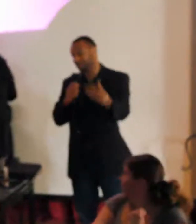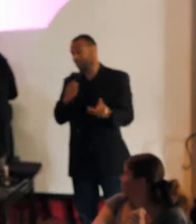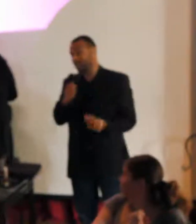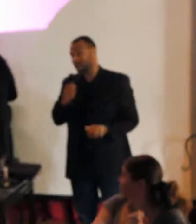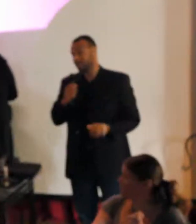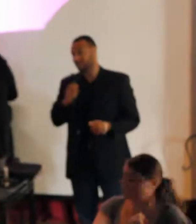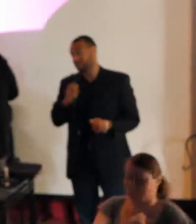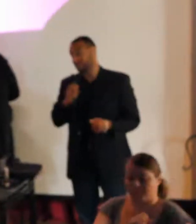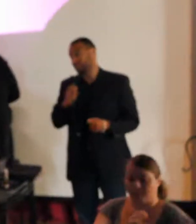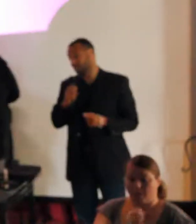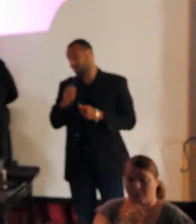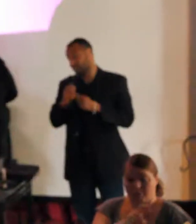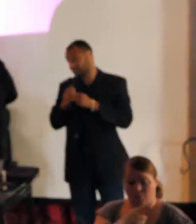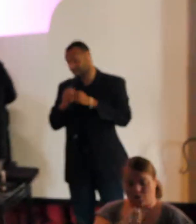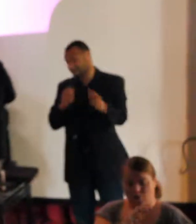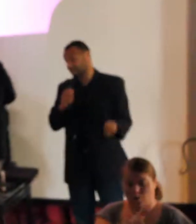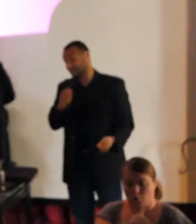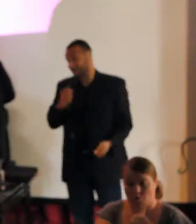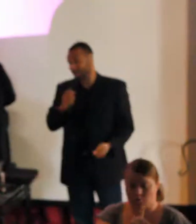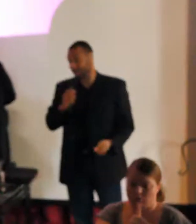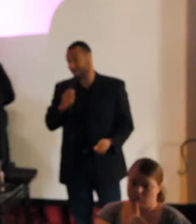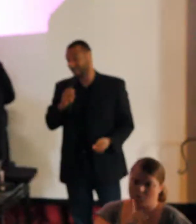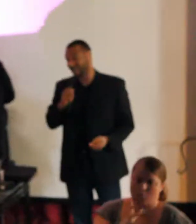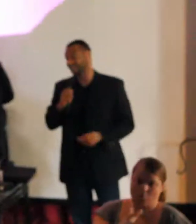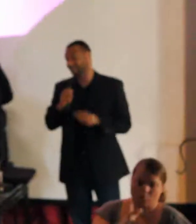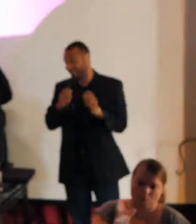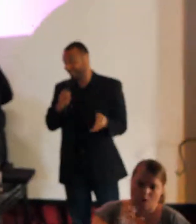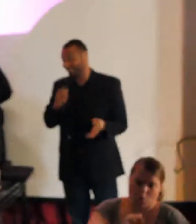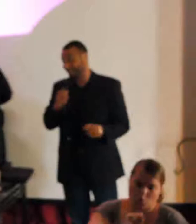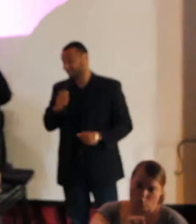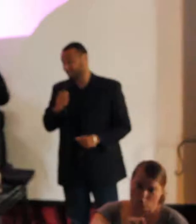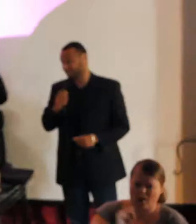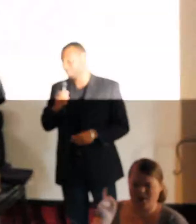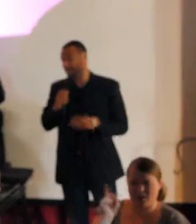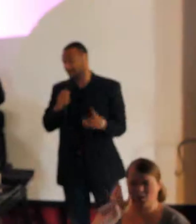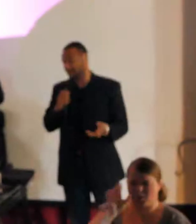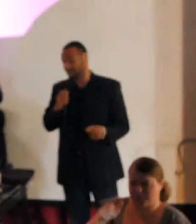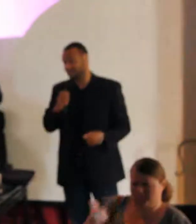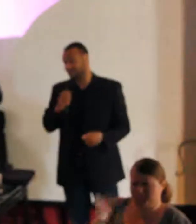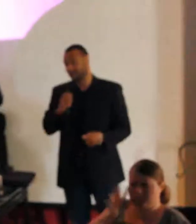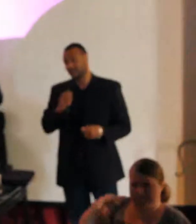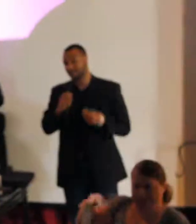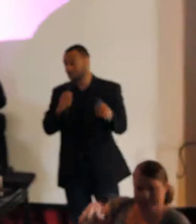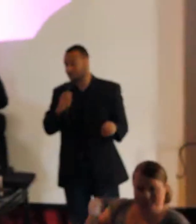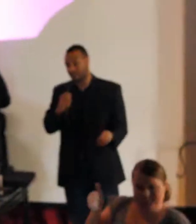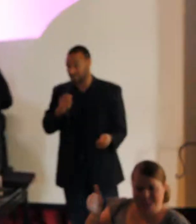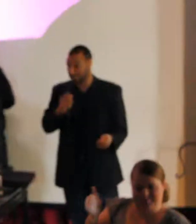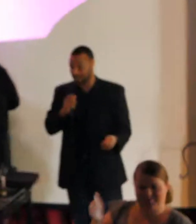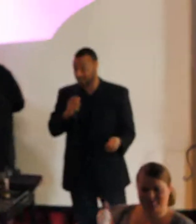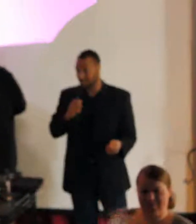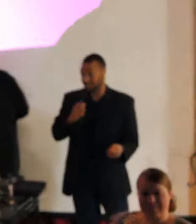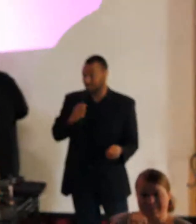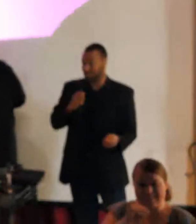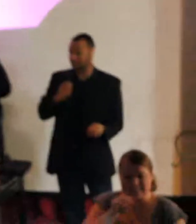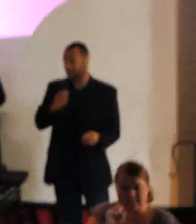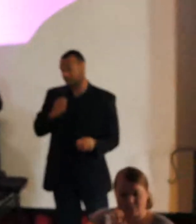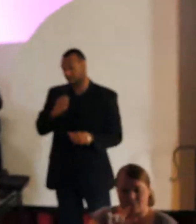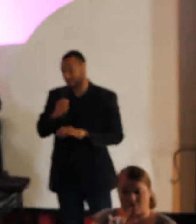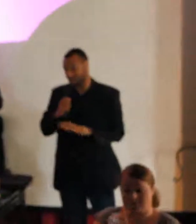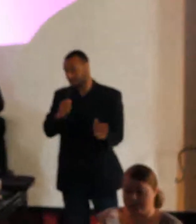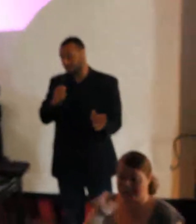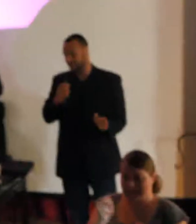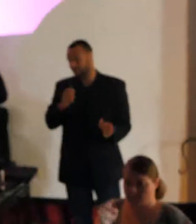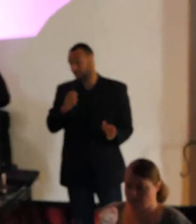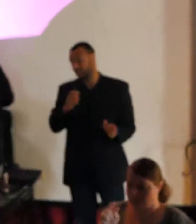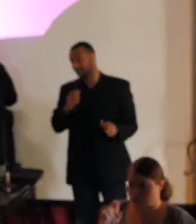And Mr. Howard has done a considerable amount of work, and I'll leave that for Mr. Howard to say. Tinseltown Trilogy, which is an